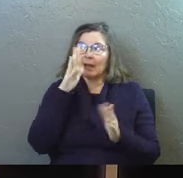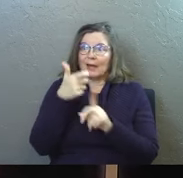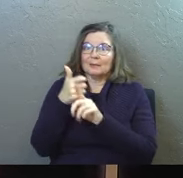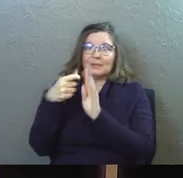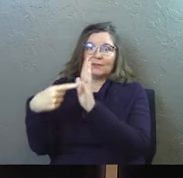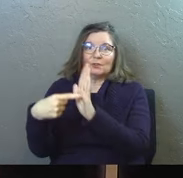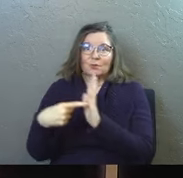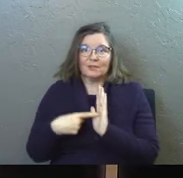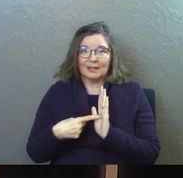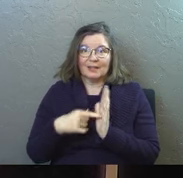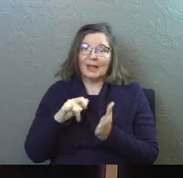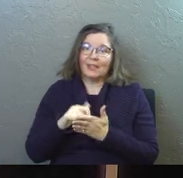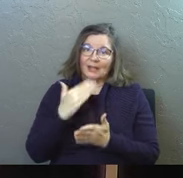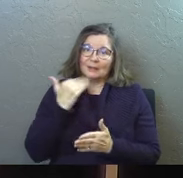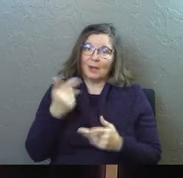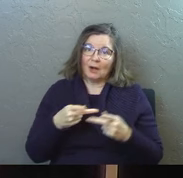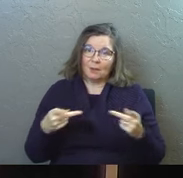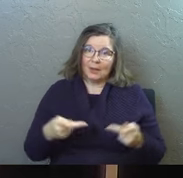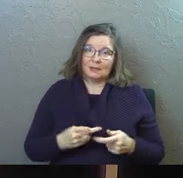and that's a better place to be